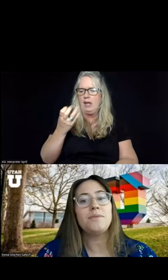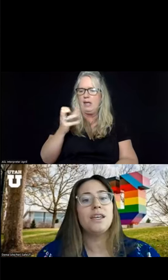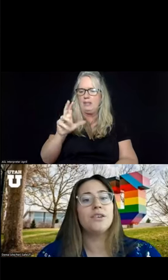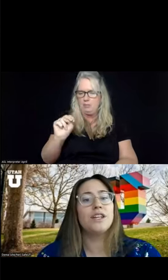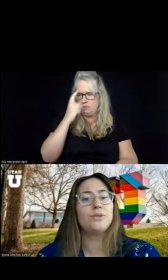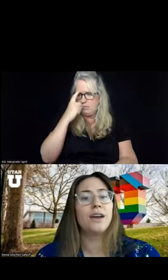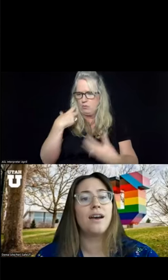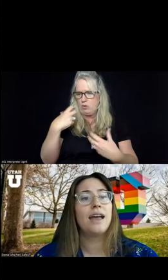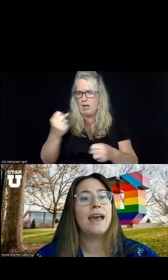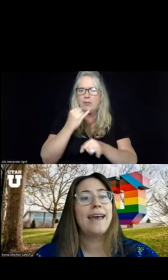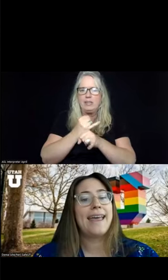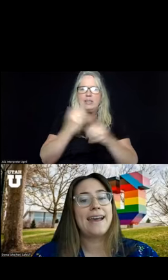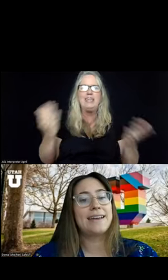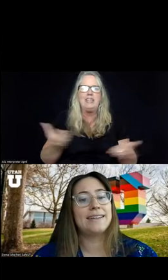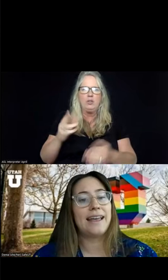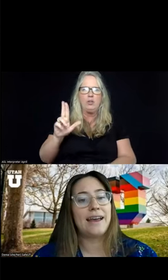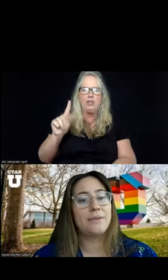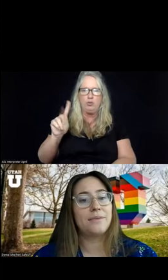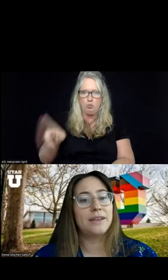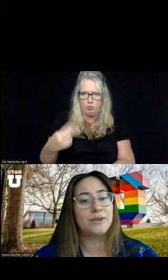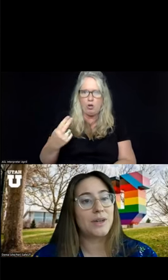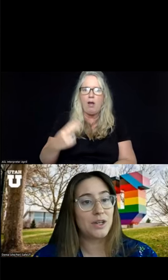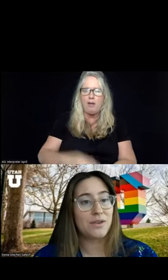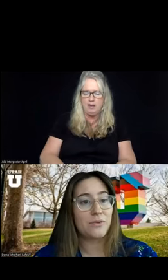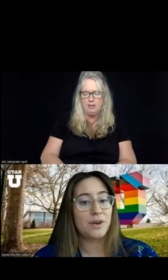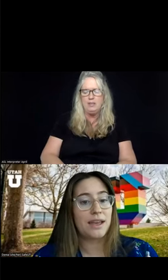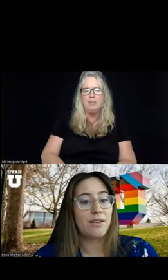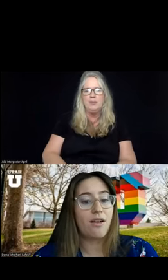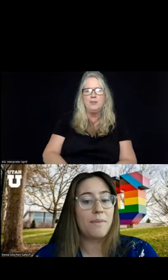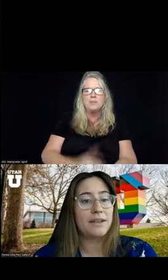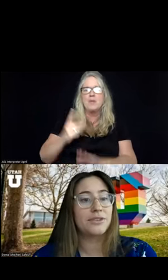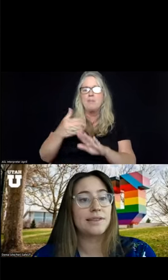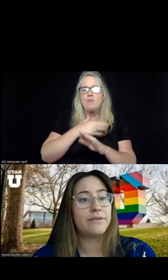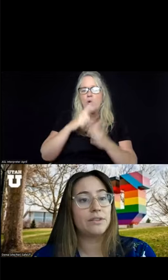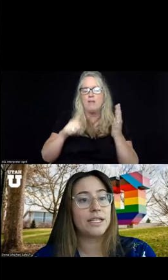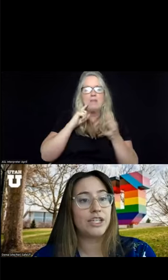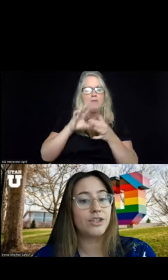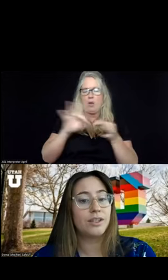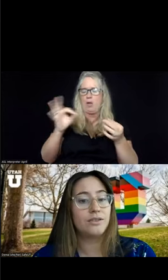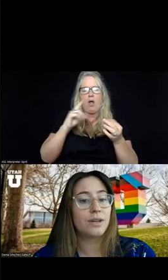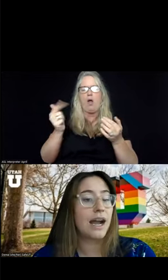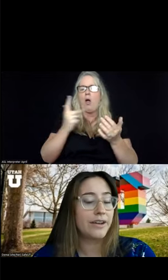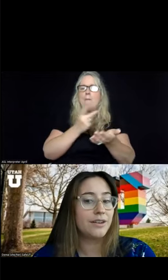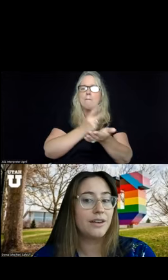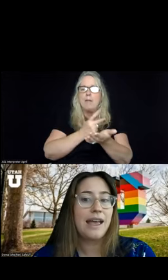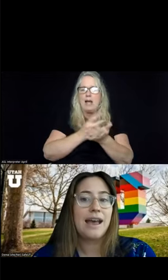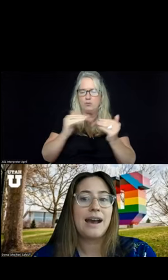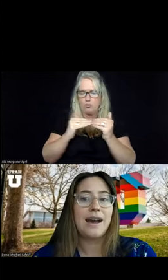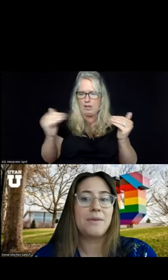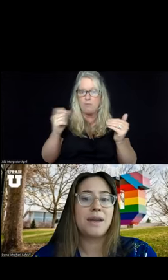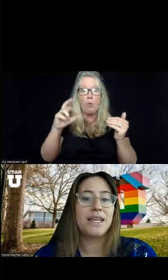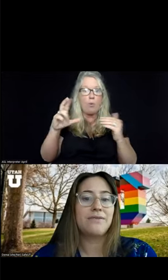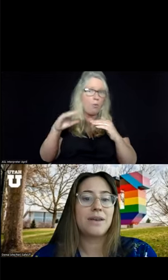here in Utah. And as was mentioned before, they are all master's level clinicians or higher.